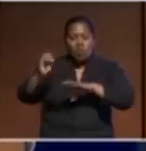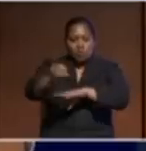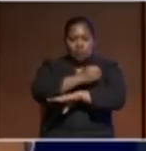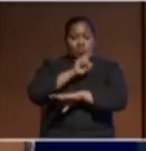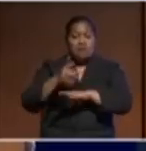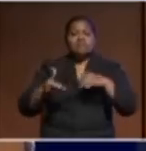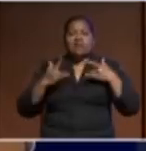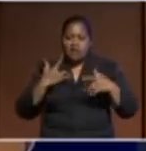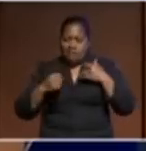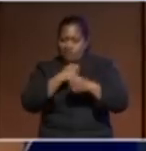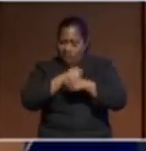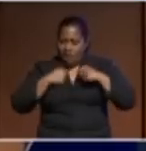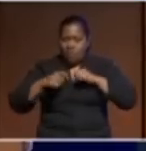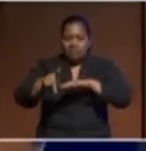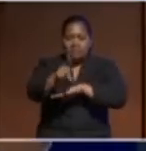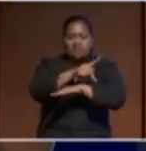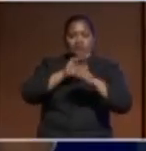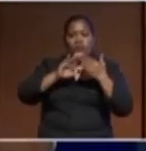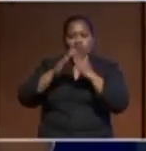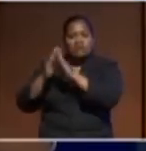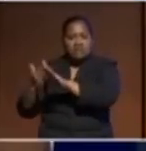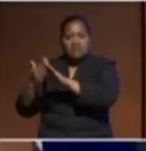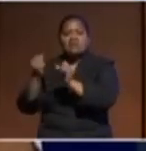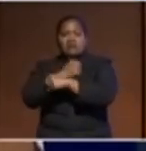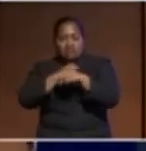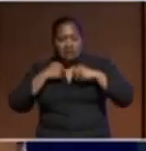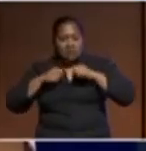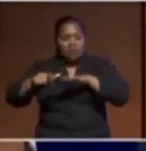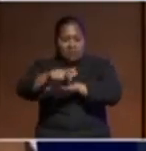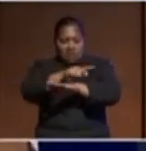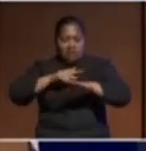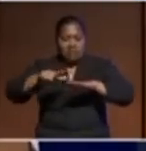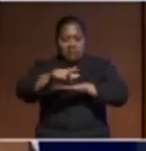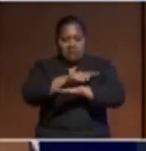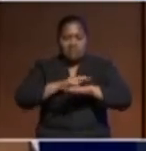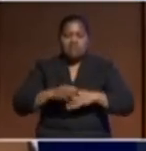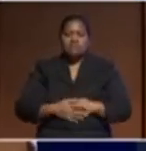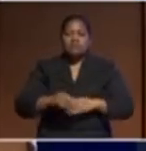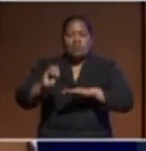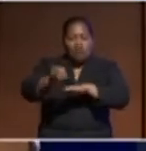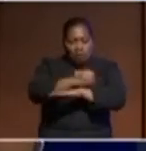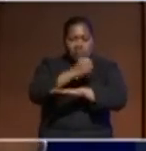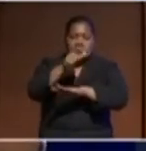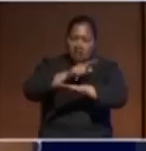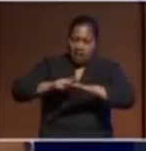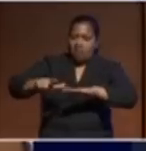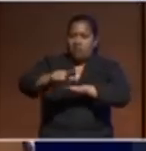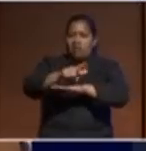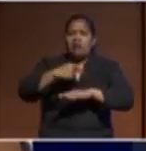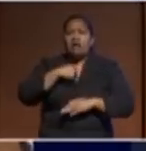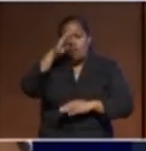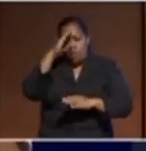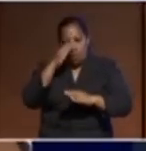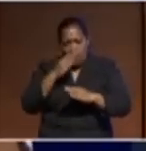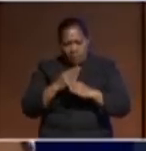our Pacific communities and from our land the bounty of our ocean and our land so I hope on the service